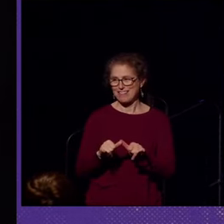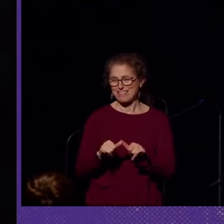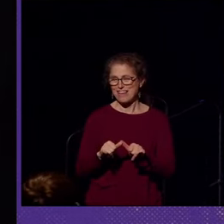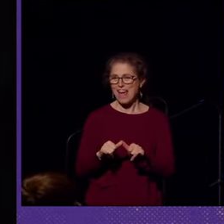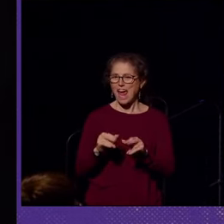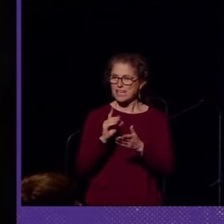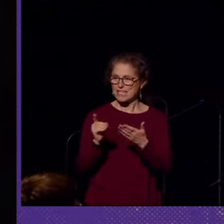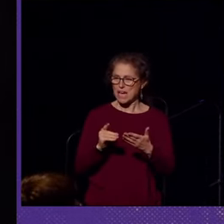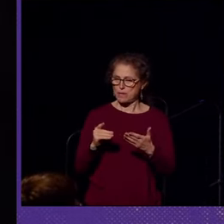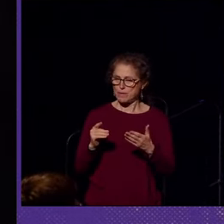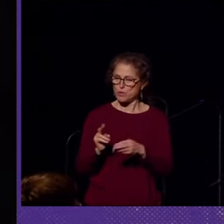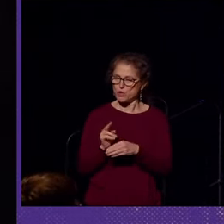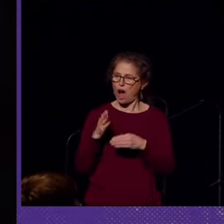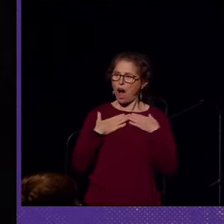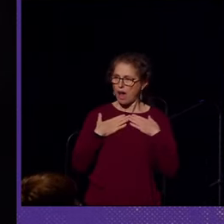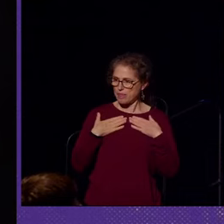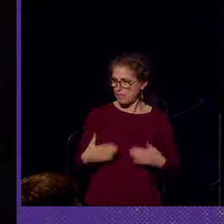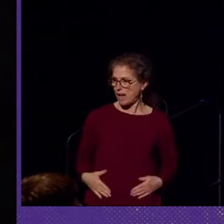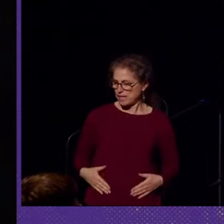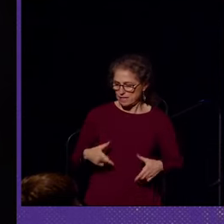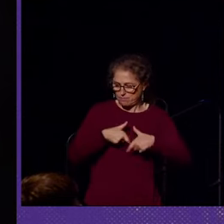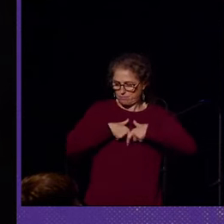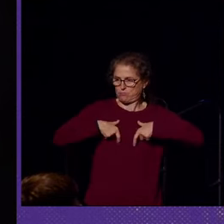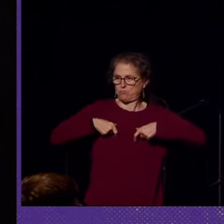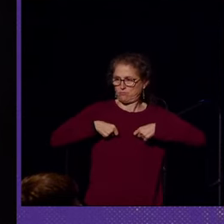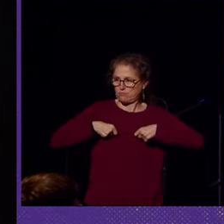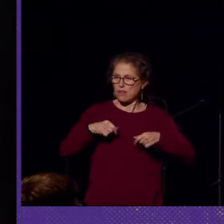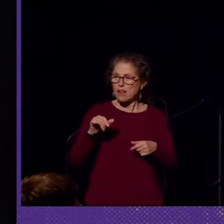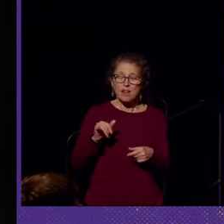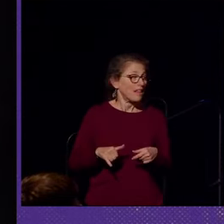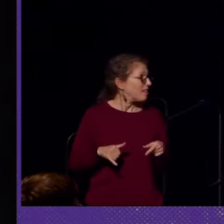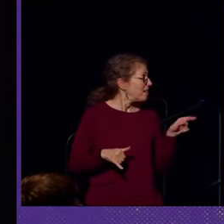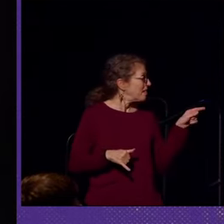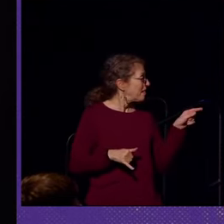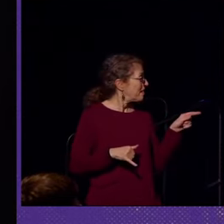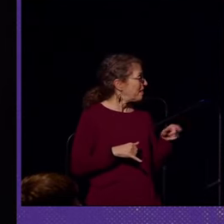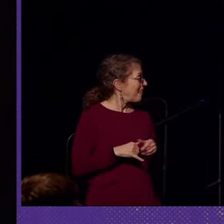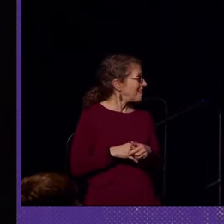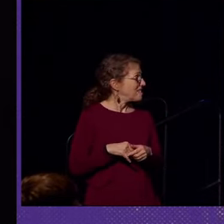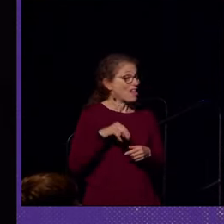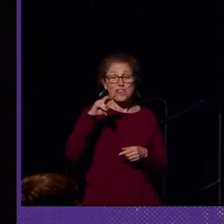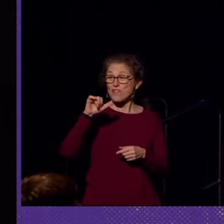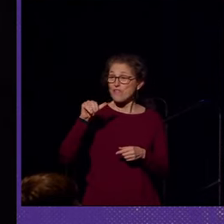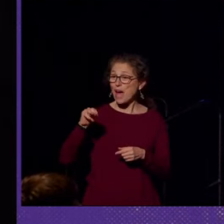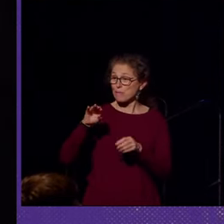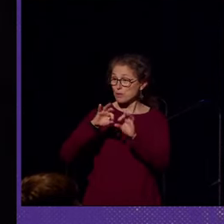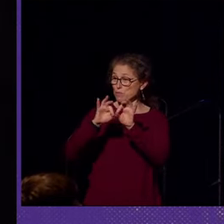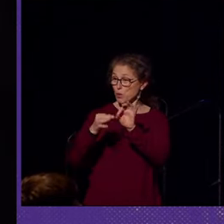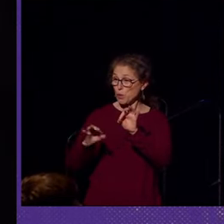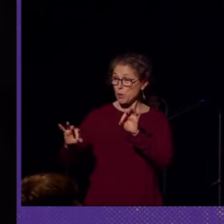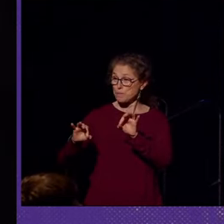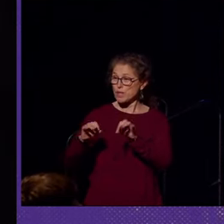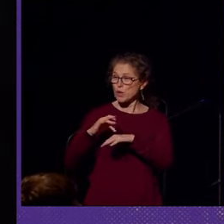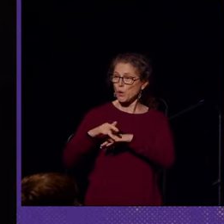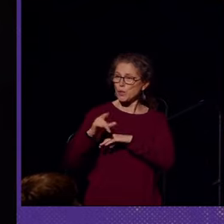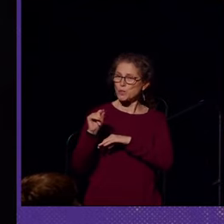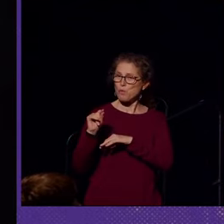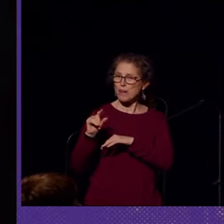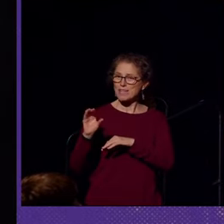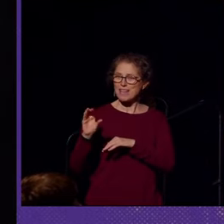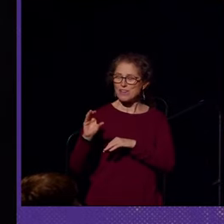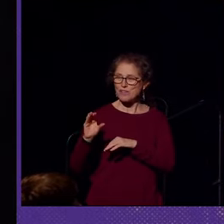body. The addition of vacuum tubes in the early 20th century led to drastic